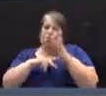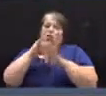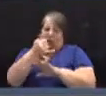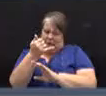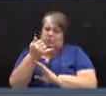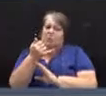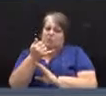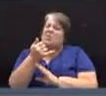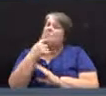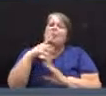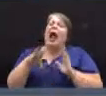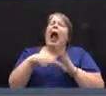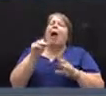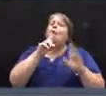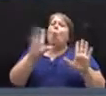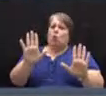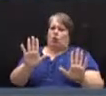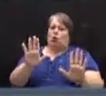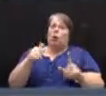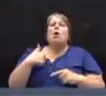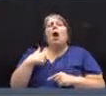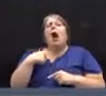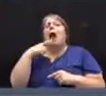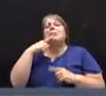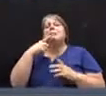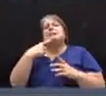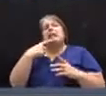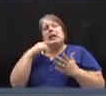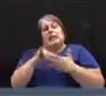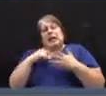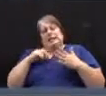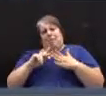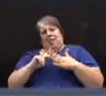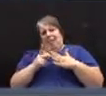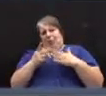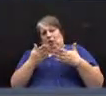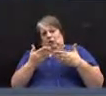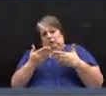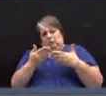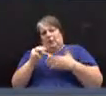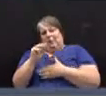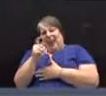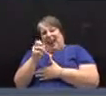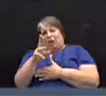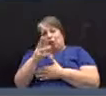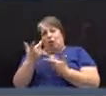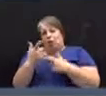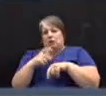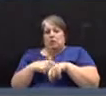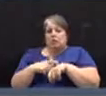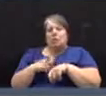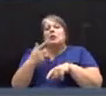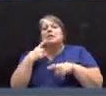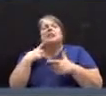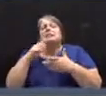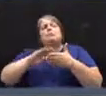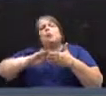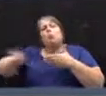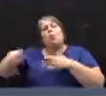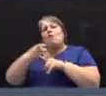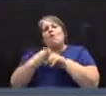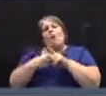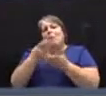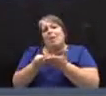order. I'm saying that only as a preliminary matter, given the fact that it has been removed from the budget